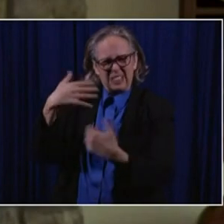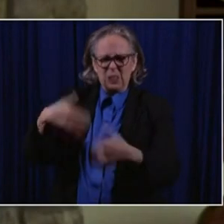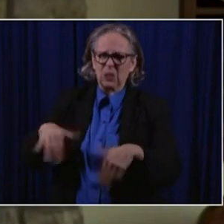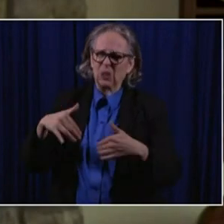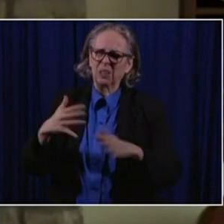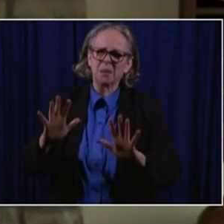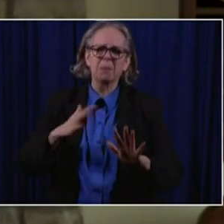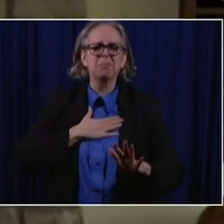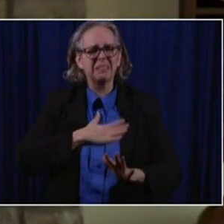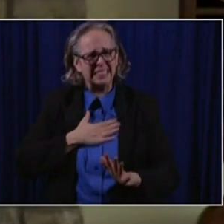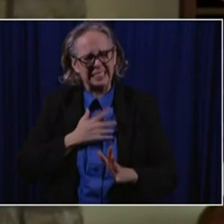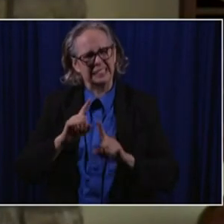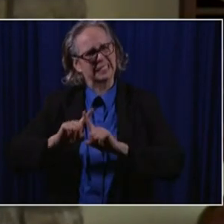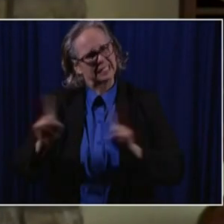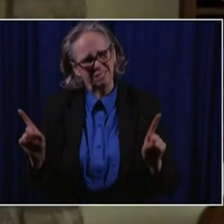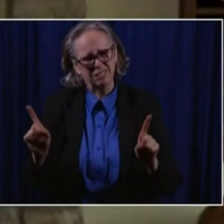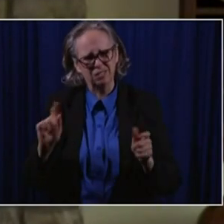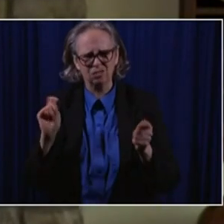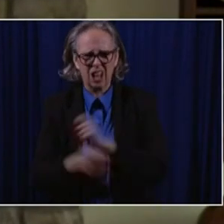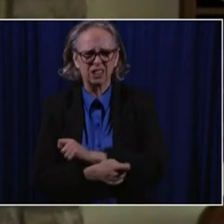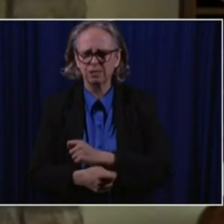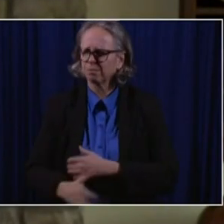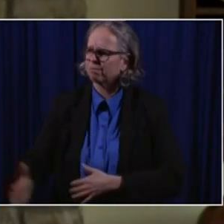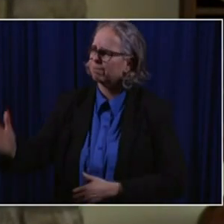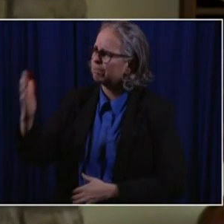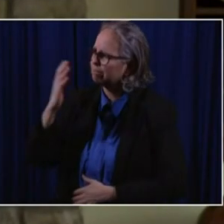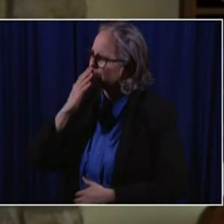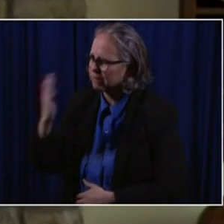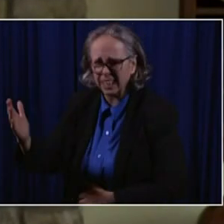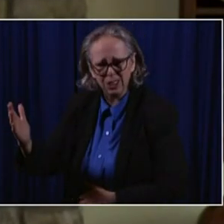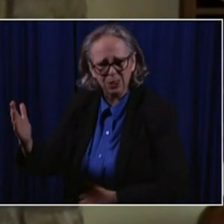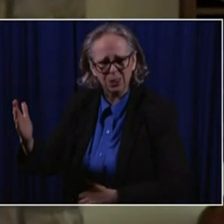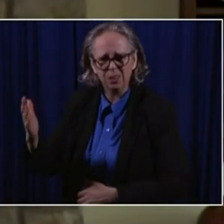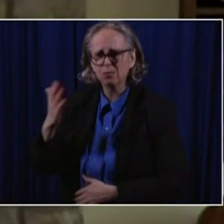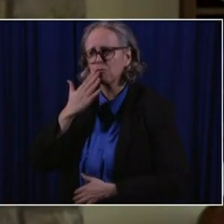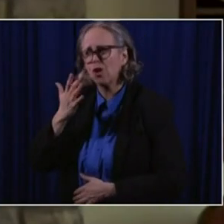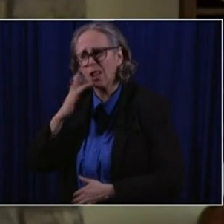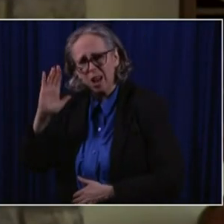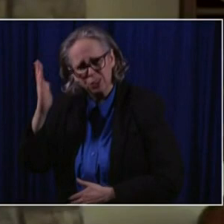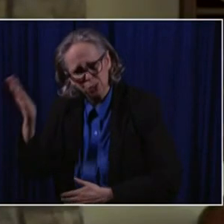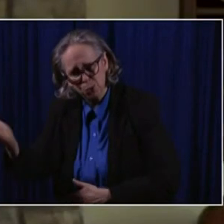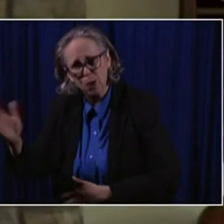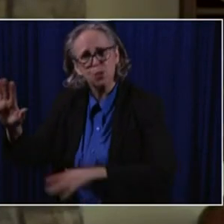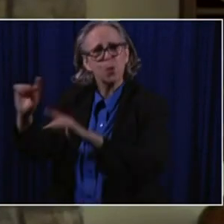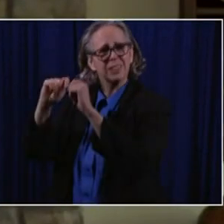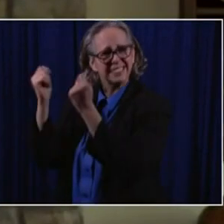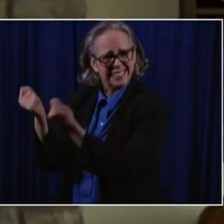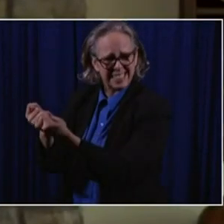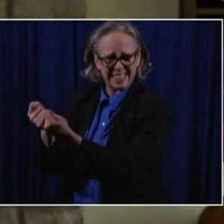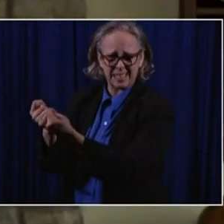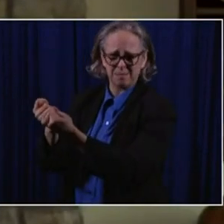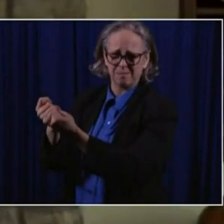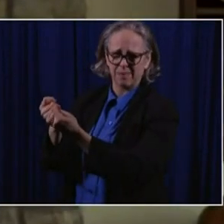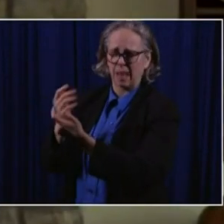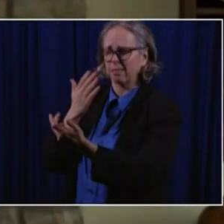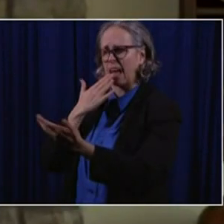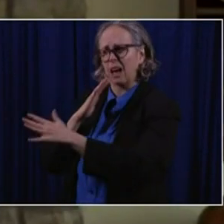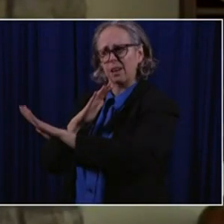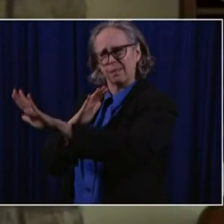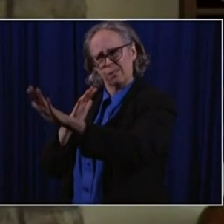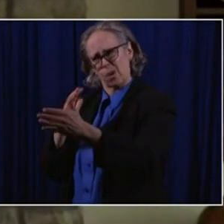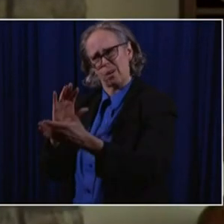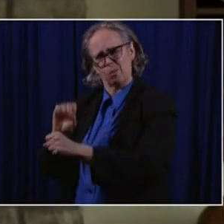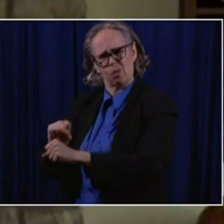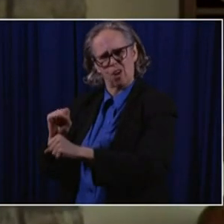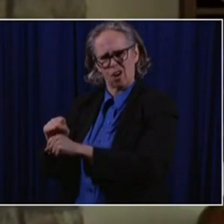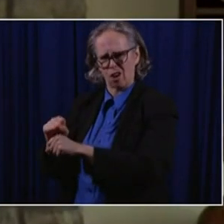Dr. Cole flesh. Thank you. Good luck to you and your team there. Uh, we thank them for everything that they do. We know it's a tough, tough job